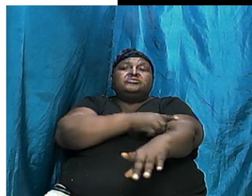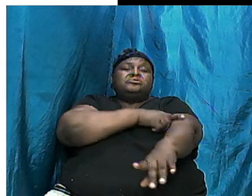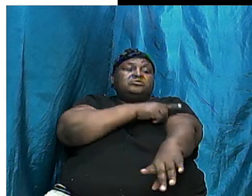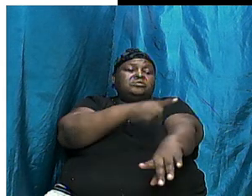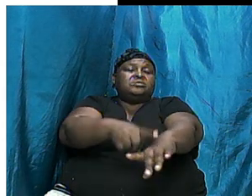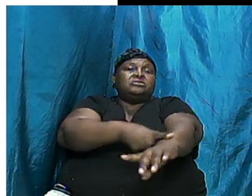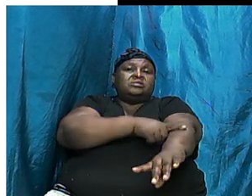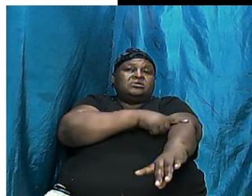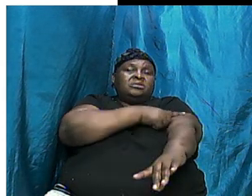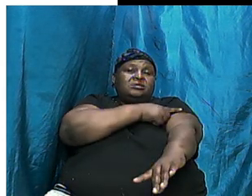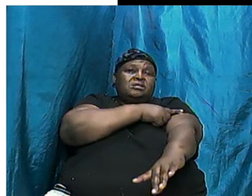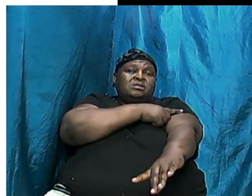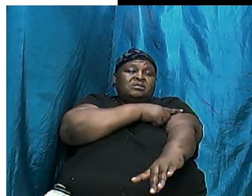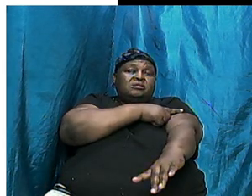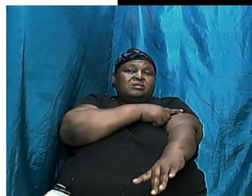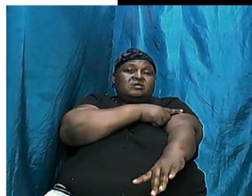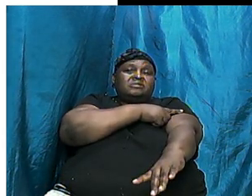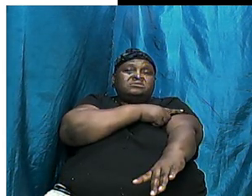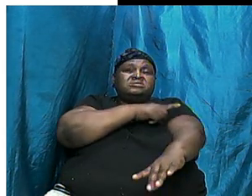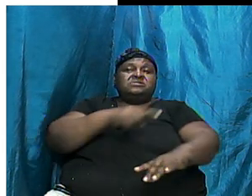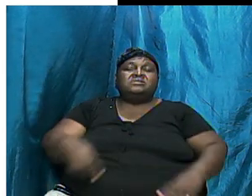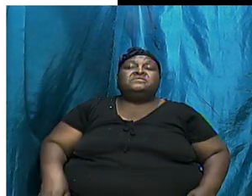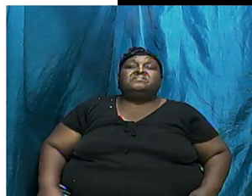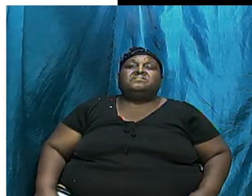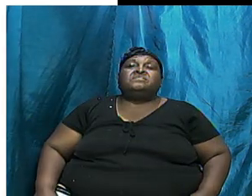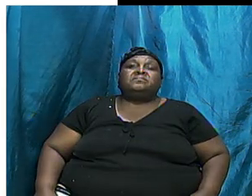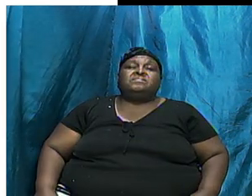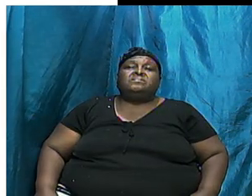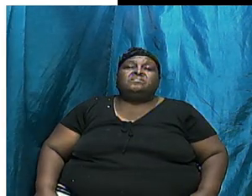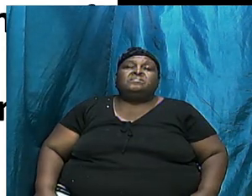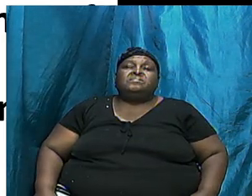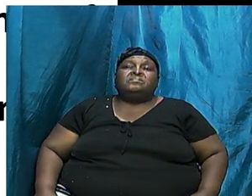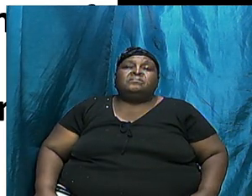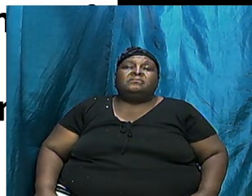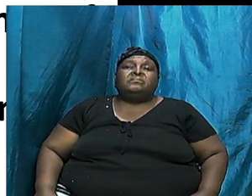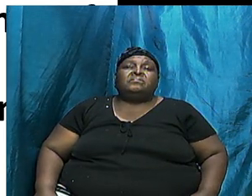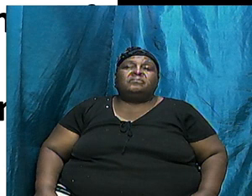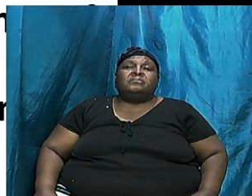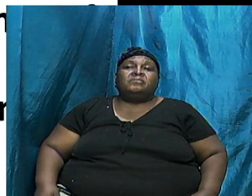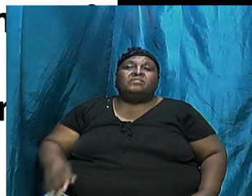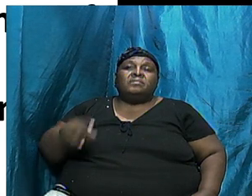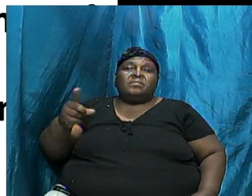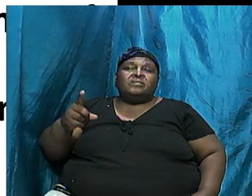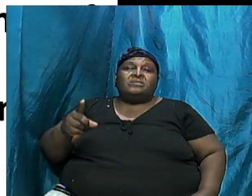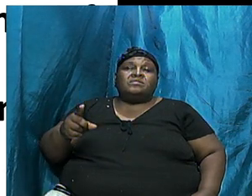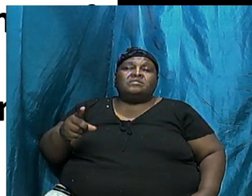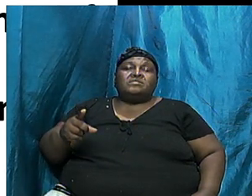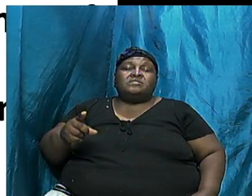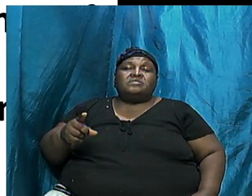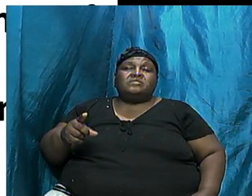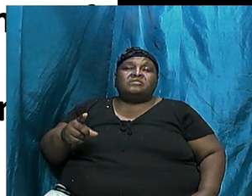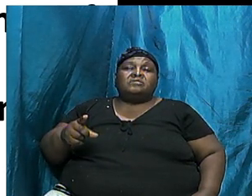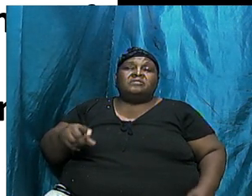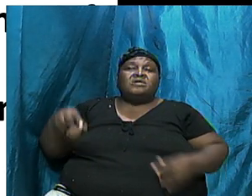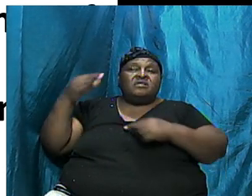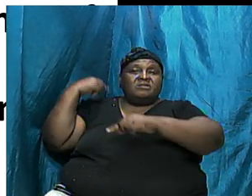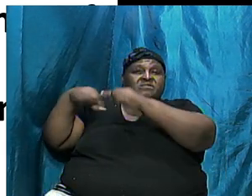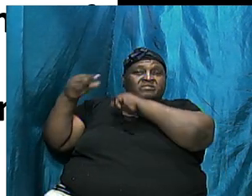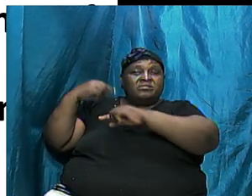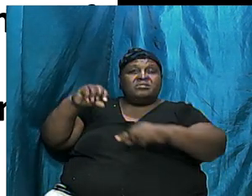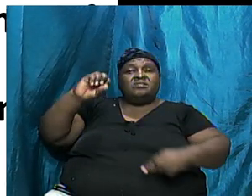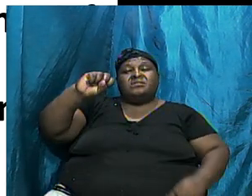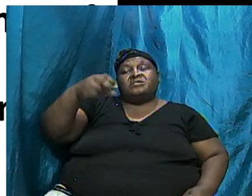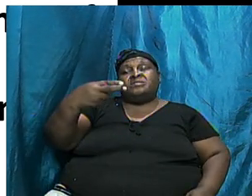then let us move on Two things we have said there And we're just kind of skimming As we take our time The descendants of Shem now